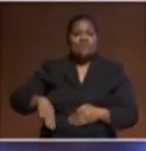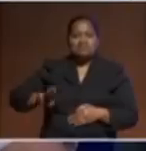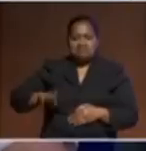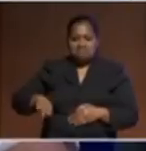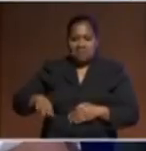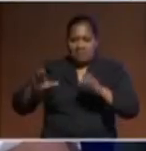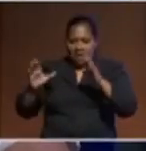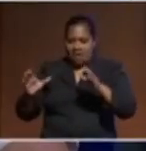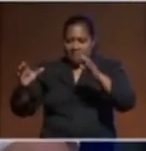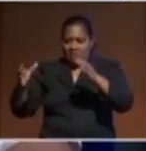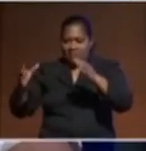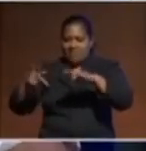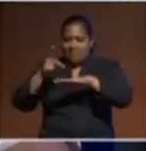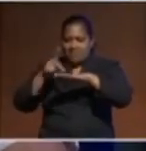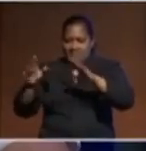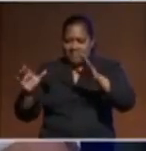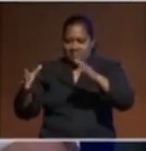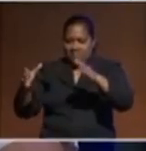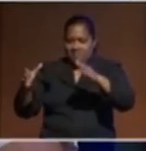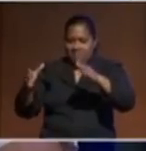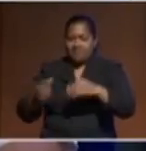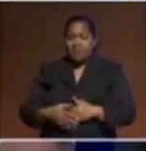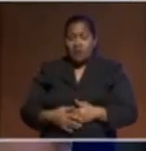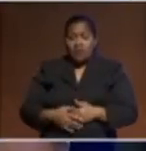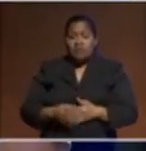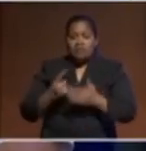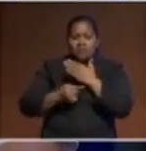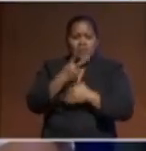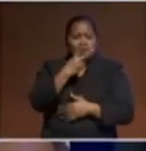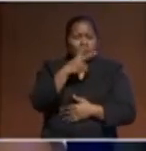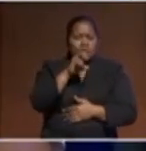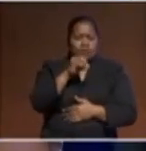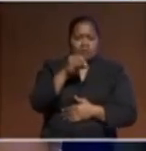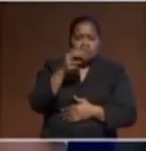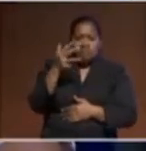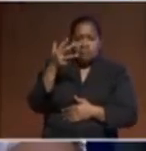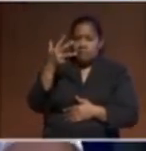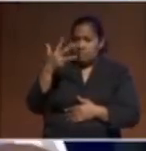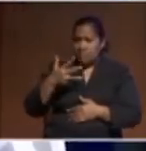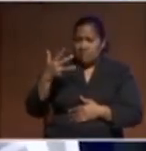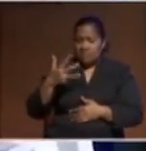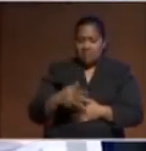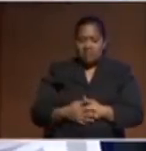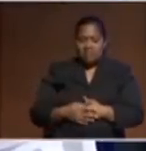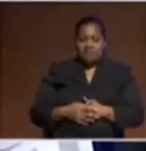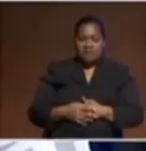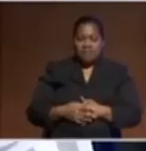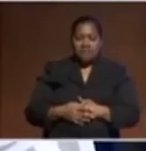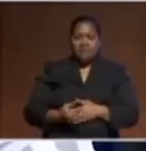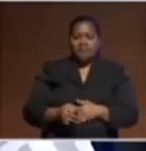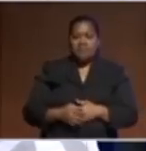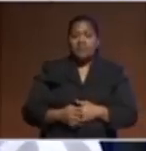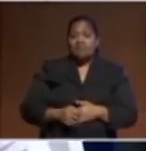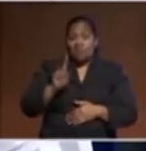fast track the story in 2019 as one of the members of Congress, I